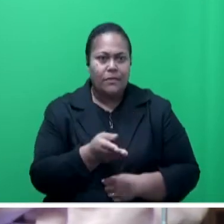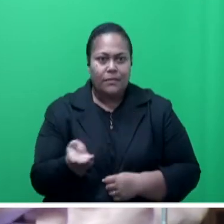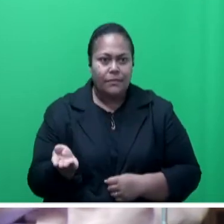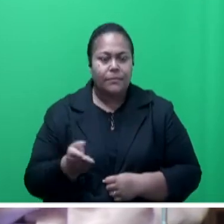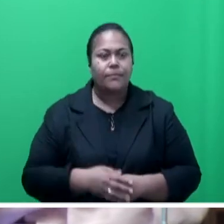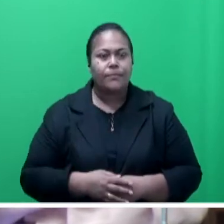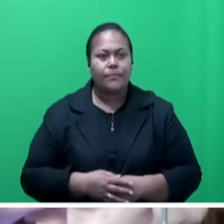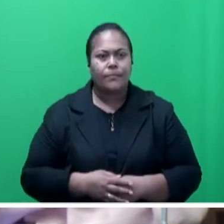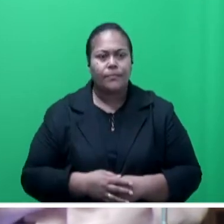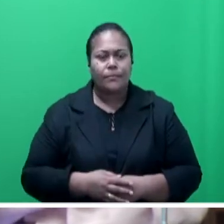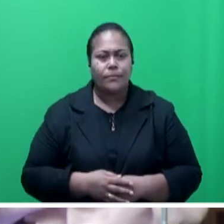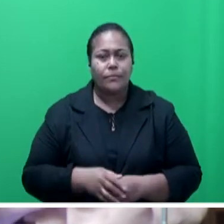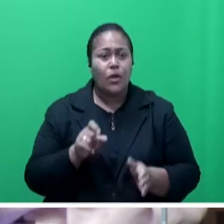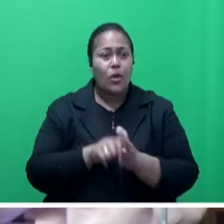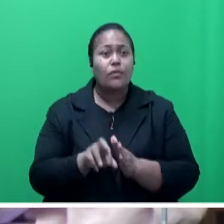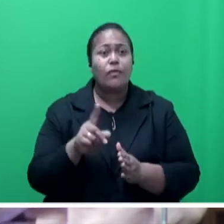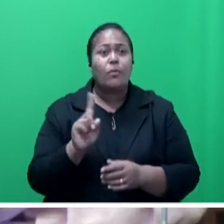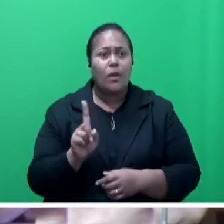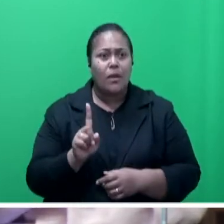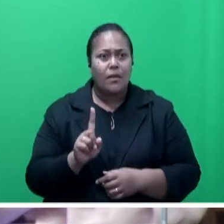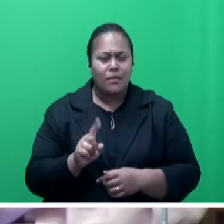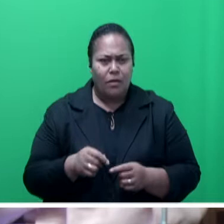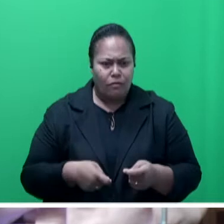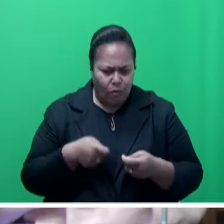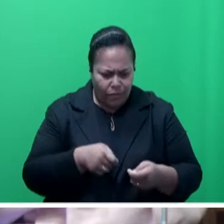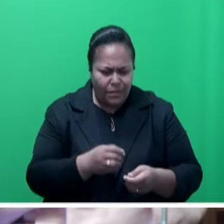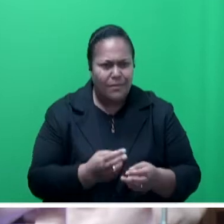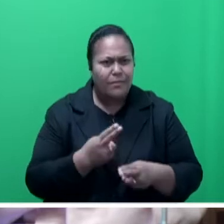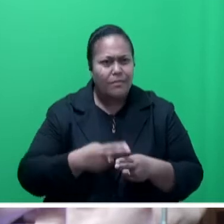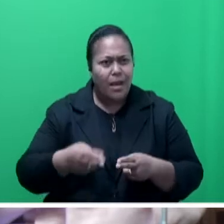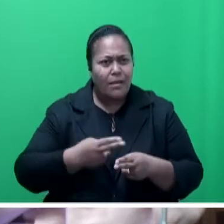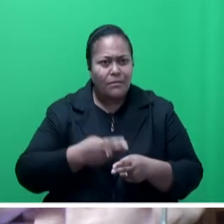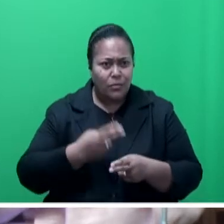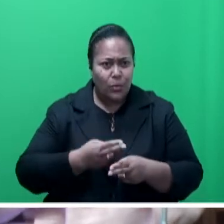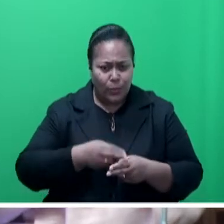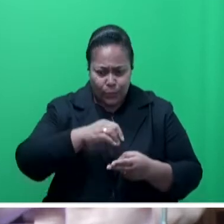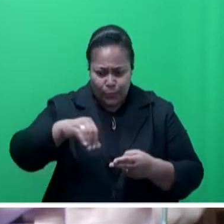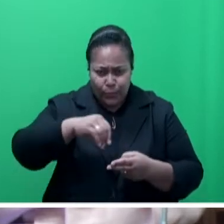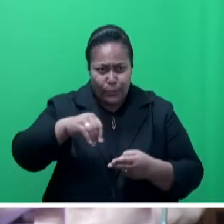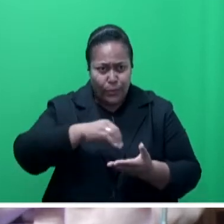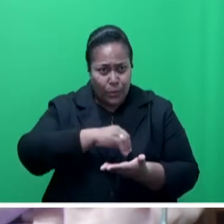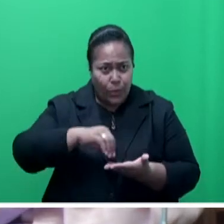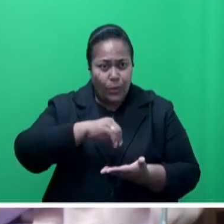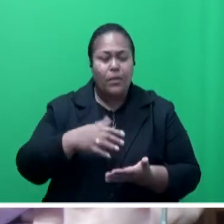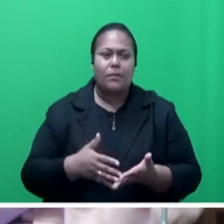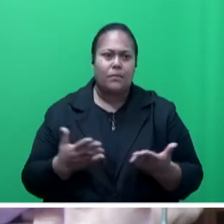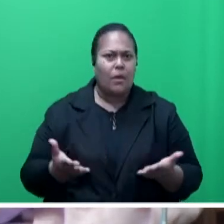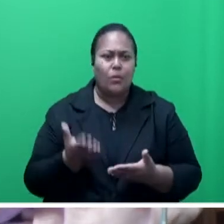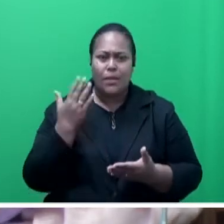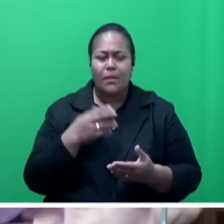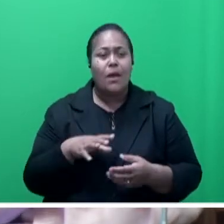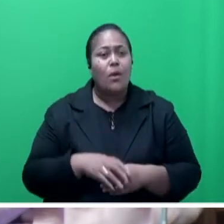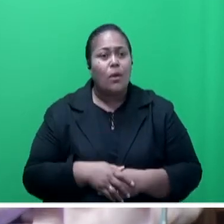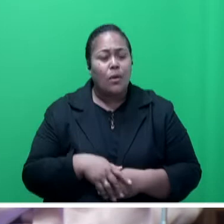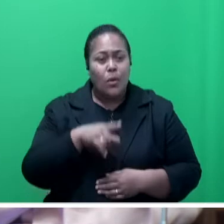the price of fertilizers is skyrocketing. Countries like Ukraine, Russia, they make a lot of urea and potassium,